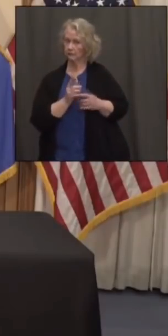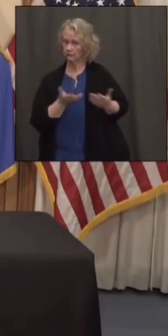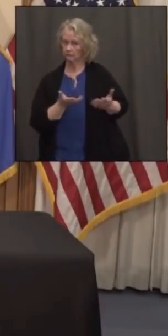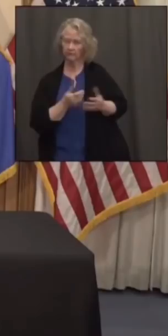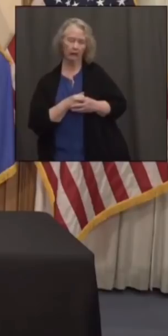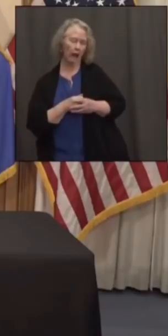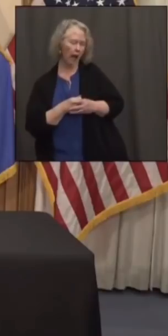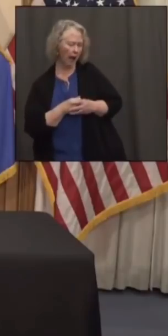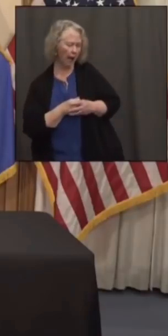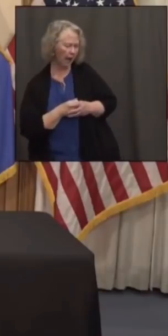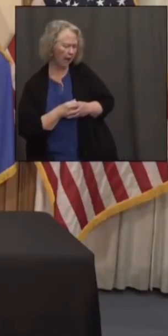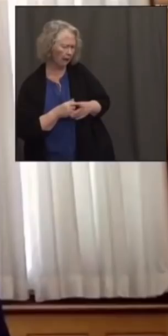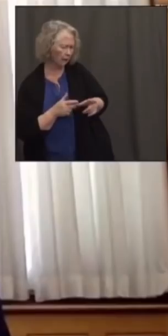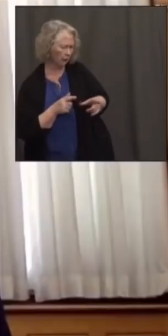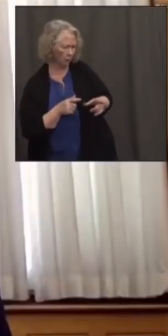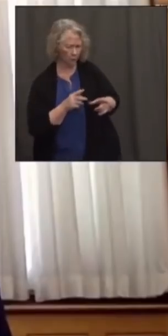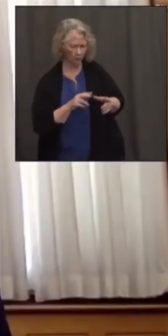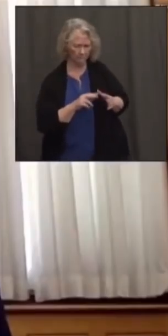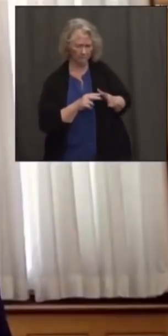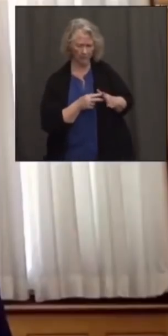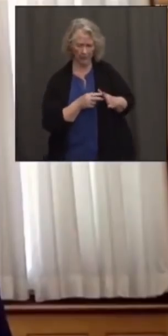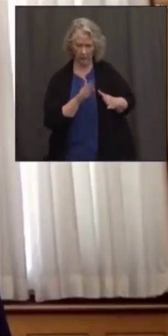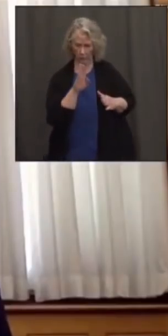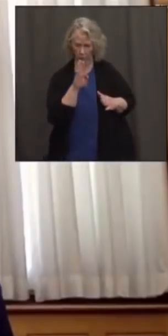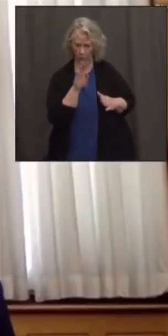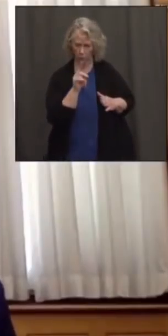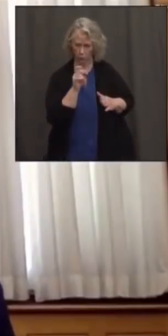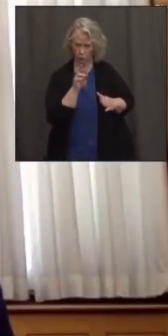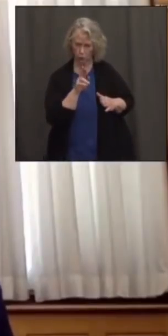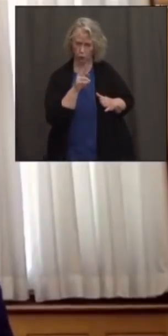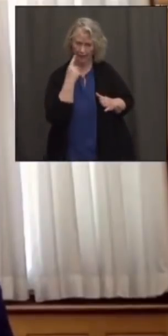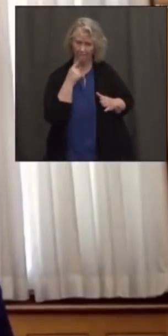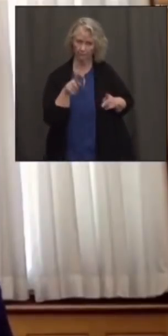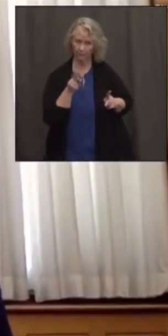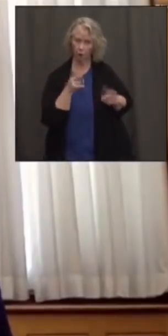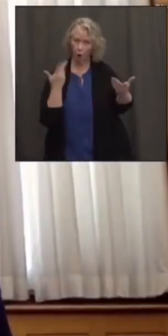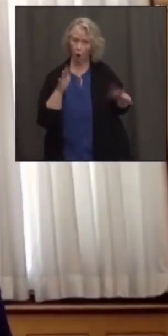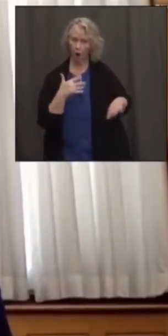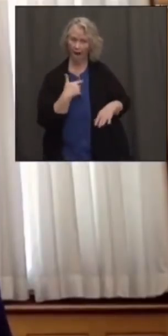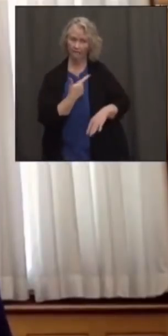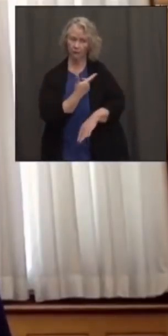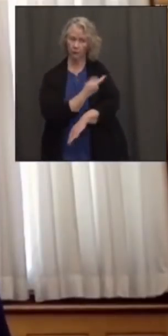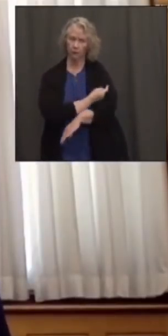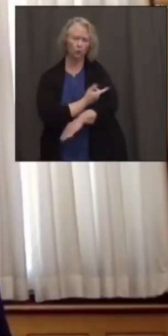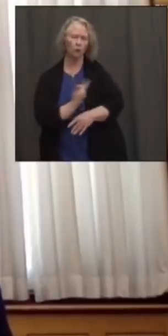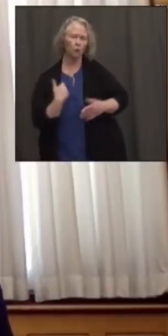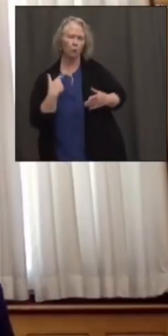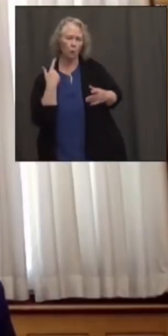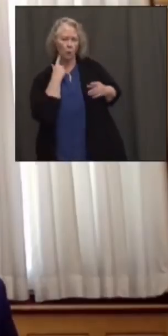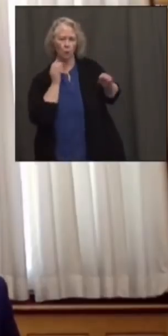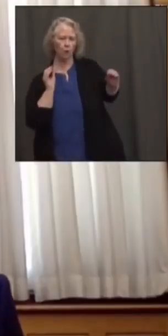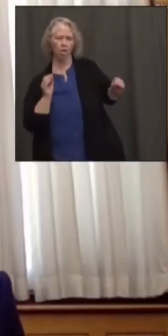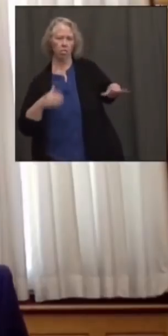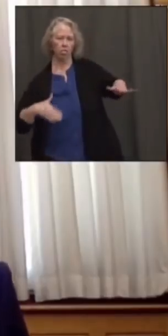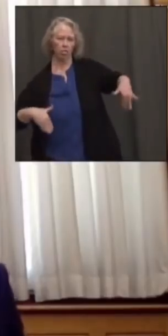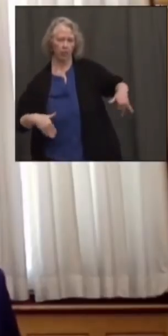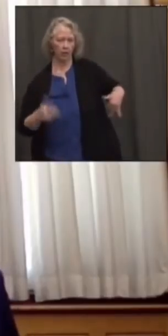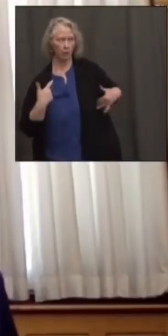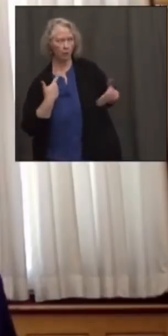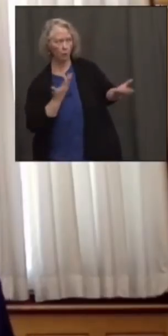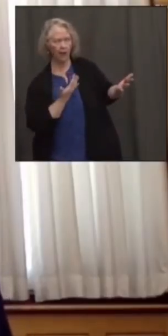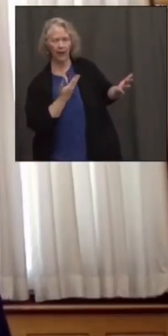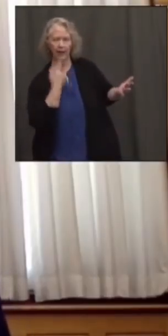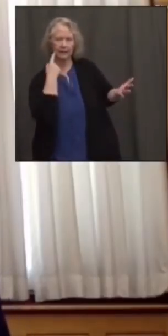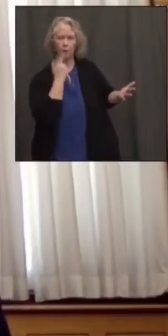Well, if you're referring to booster shots for fully vaccinated people, there's no new news there. We'll follow, you the CDC and the